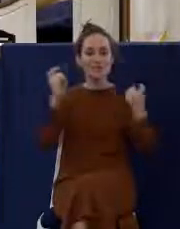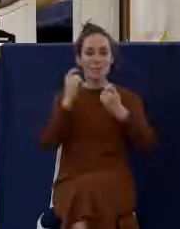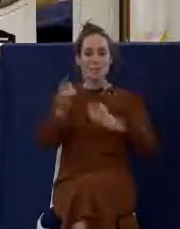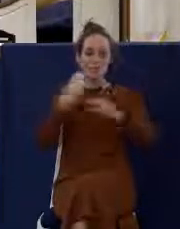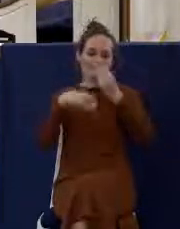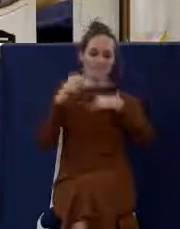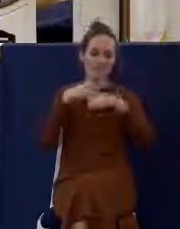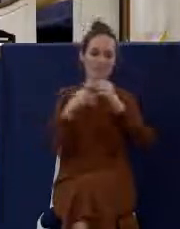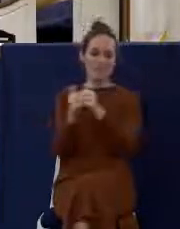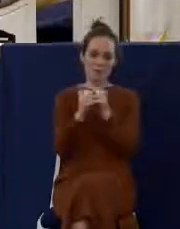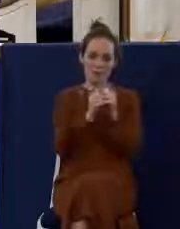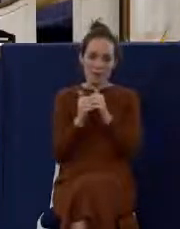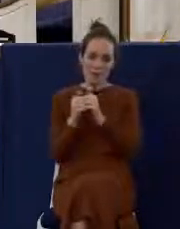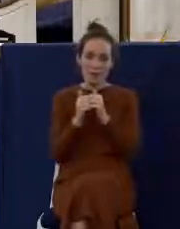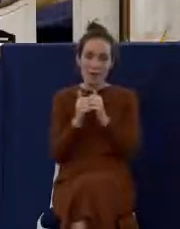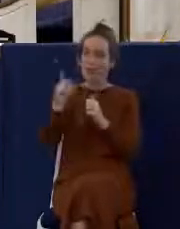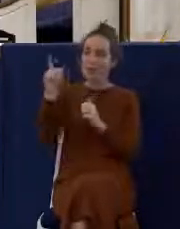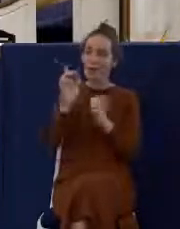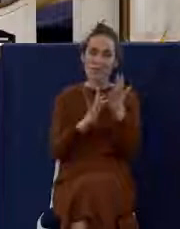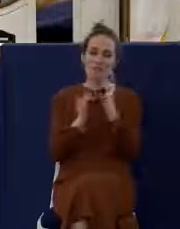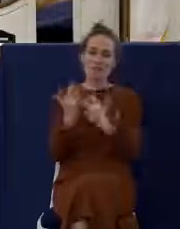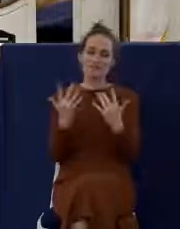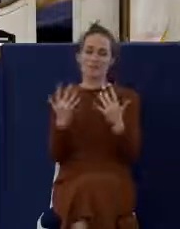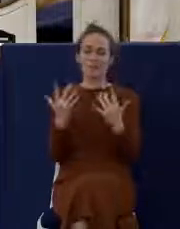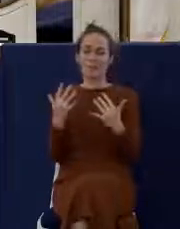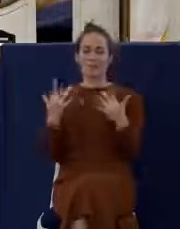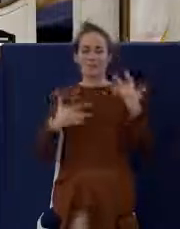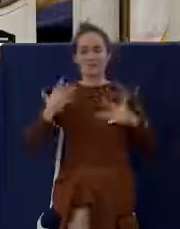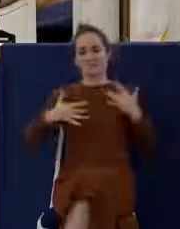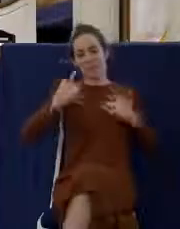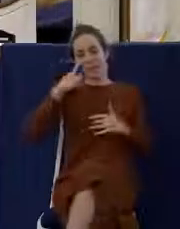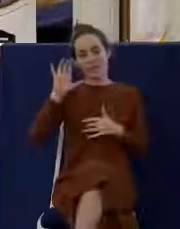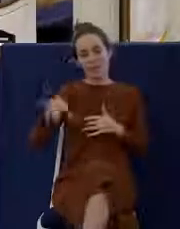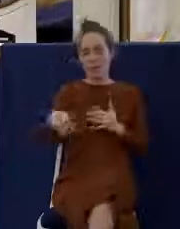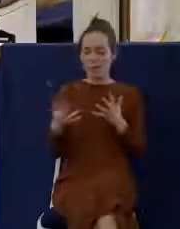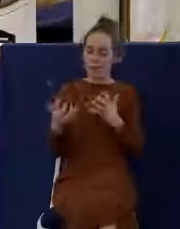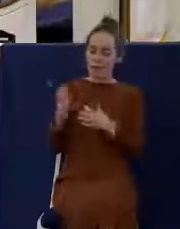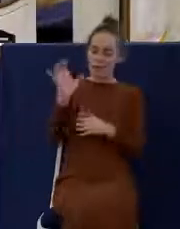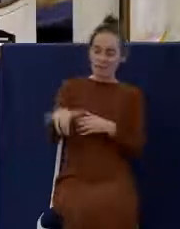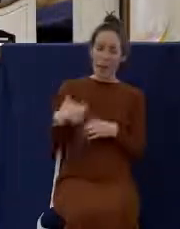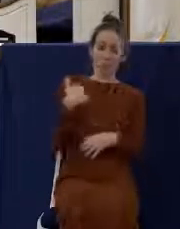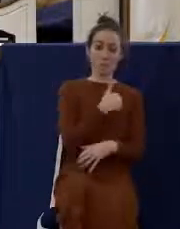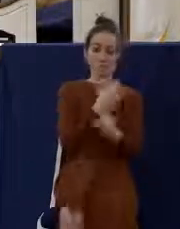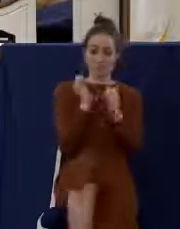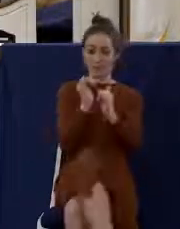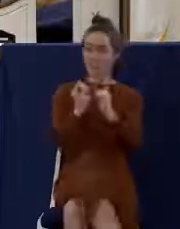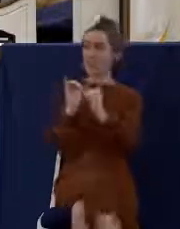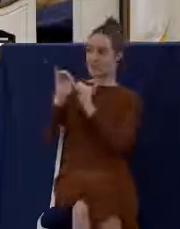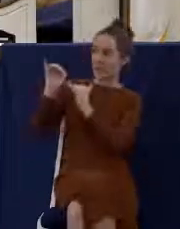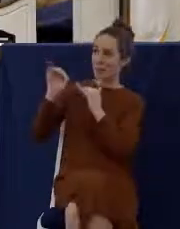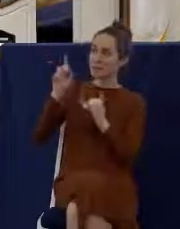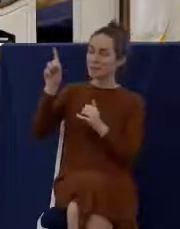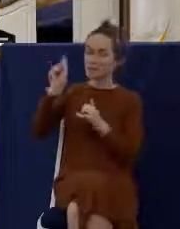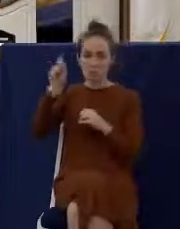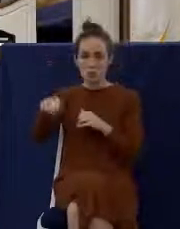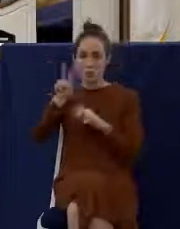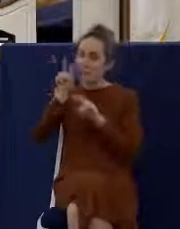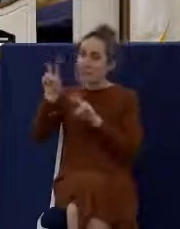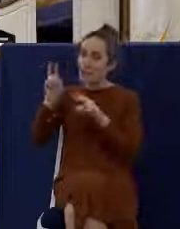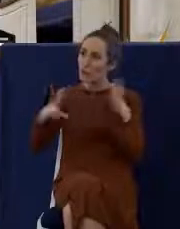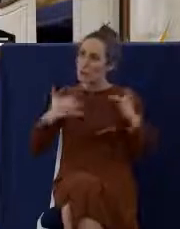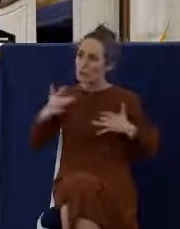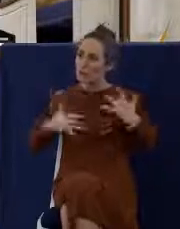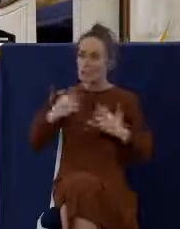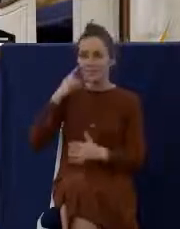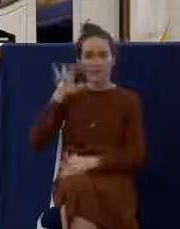And he anticipates that. He longs for that. And we should long for that. We should look forward to that as well. So this is